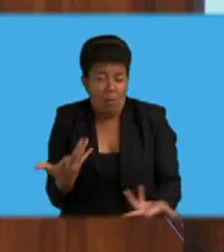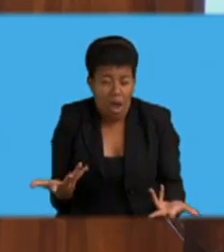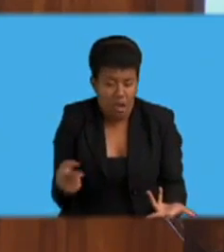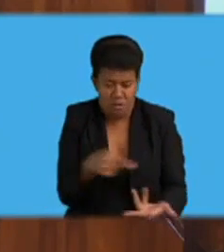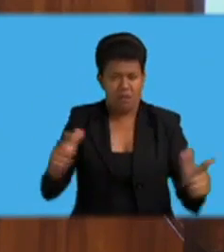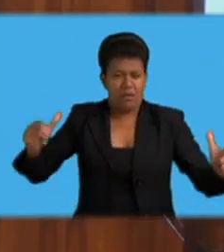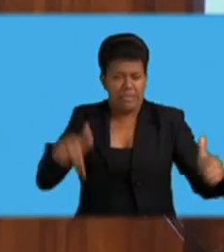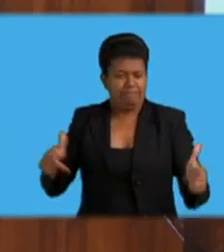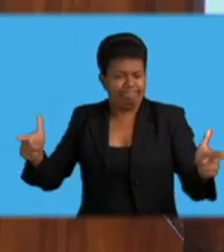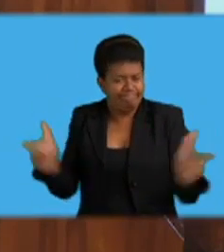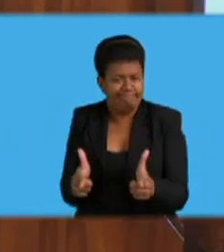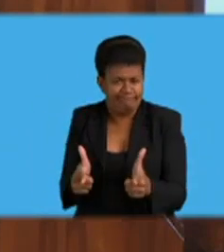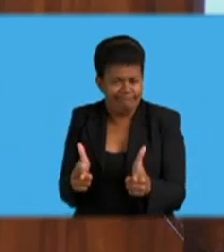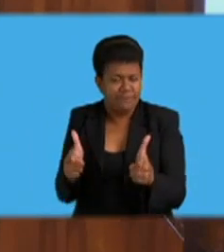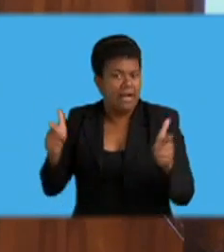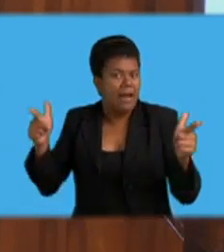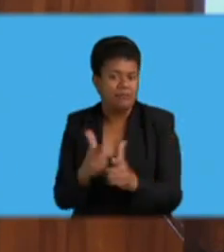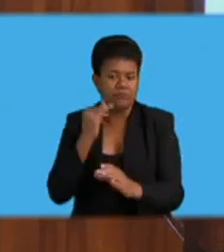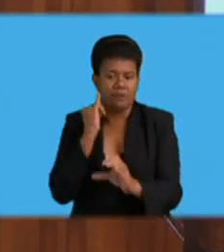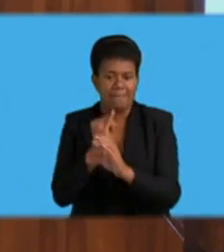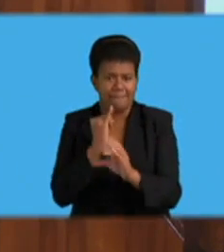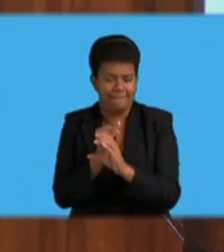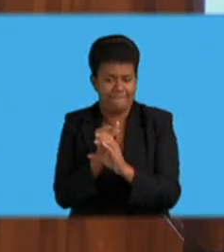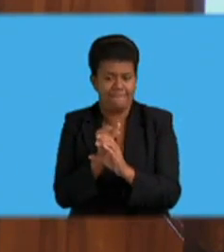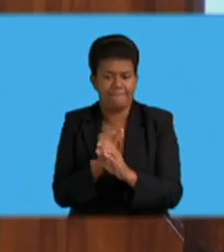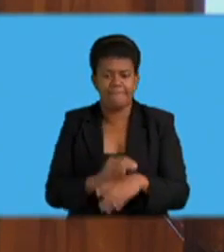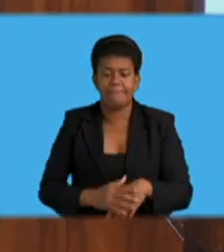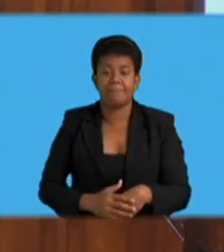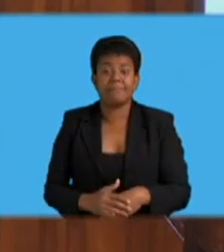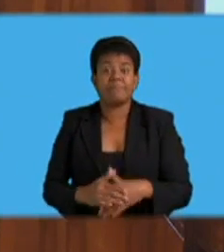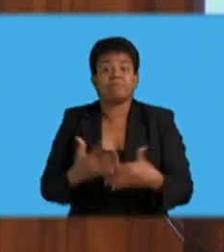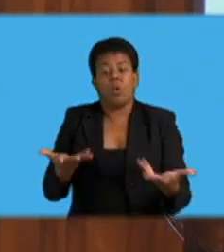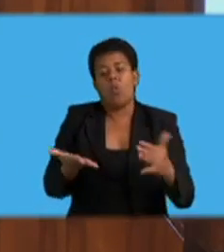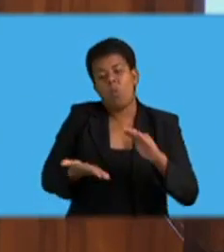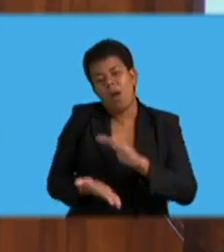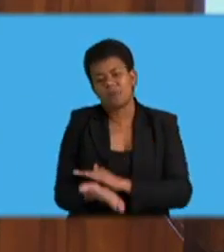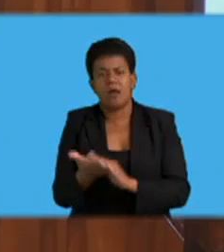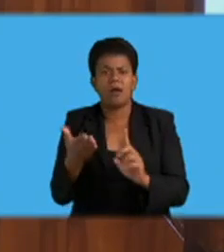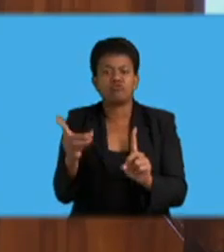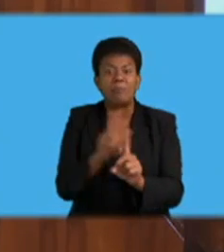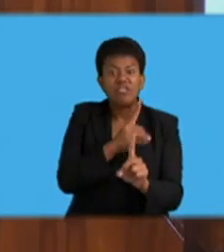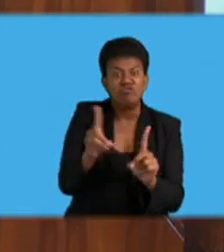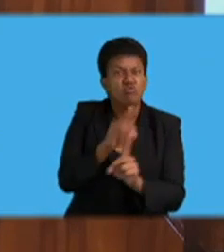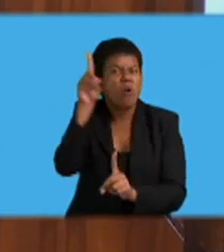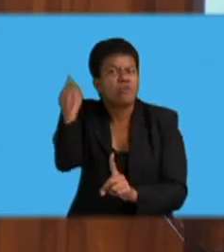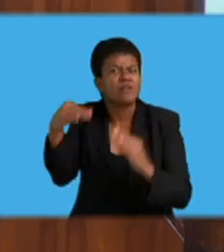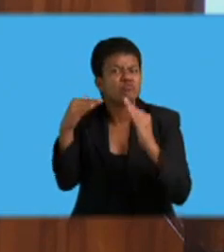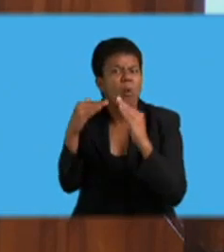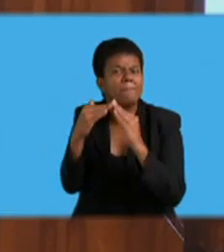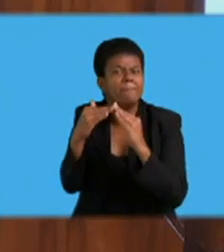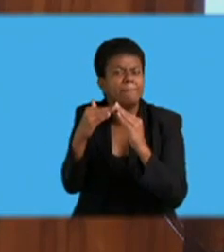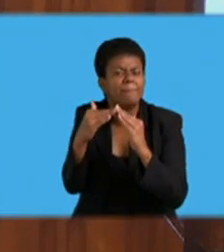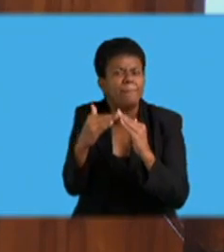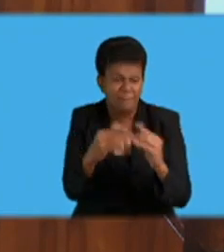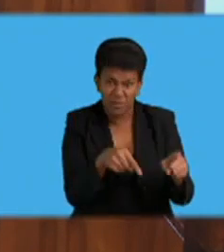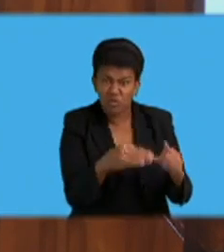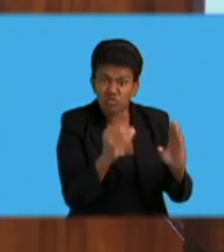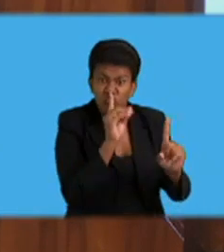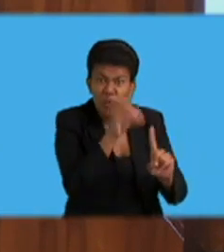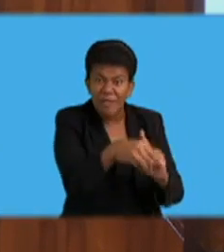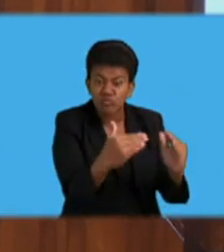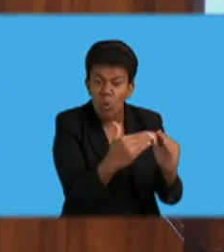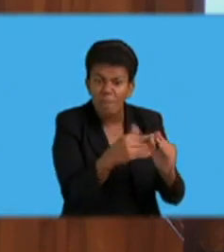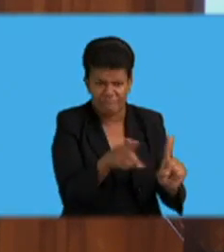Honorable Deputy Speaker, under the domestic violence decree 2009, a person who has reached the age of 18